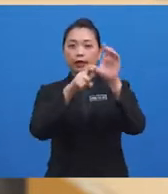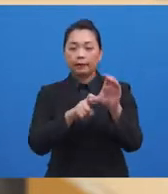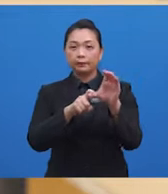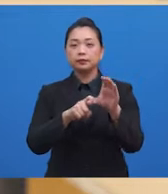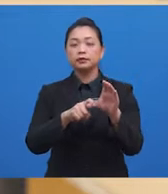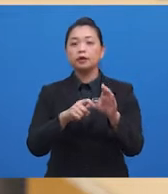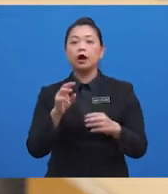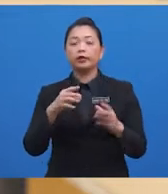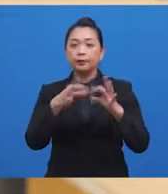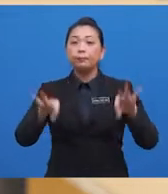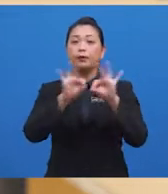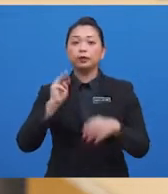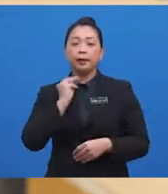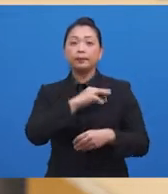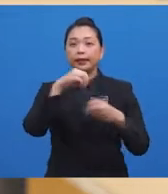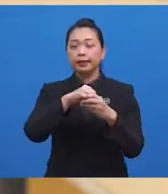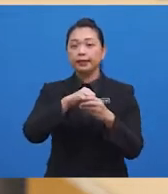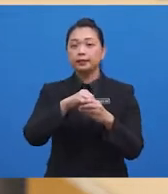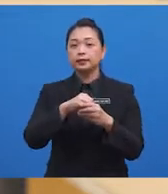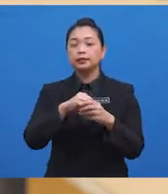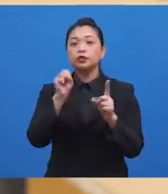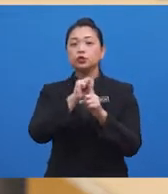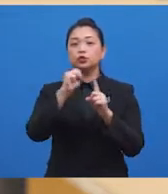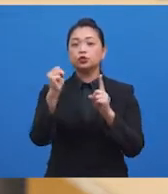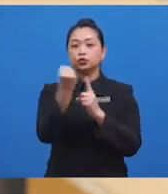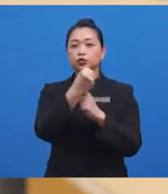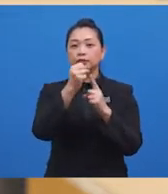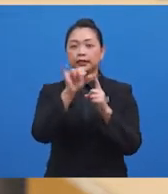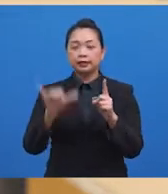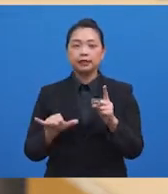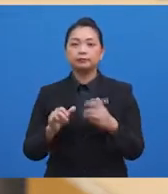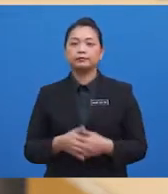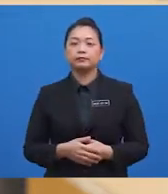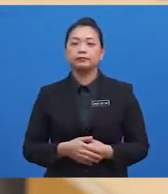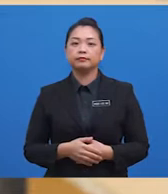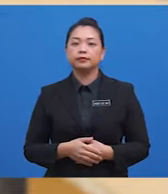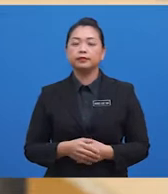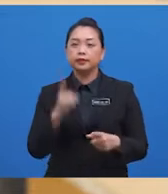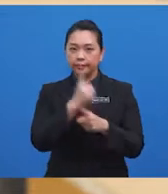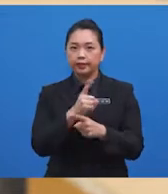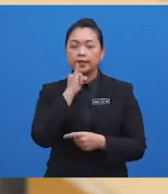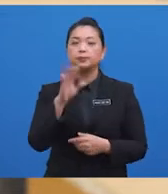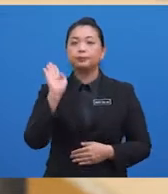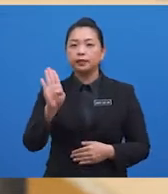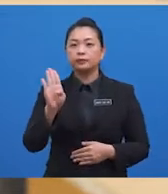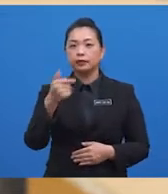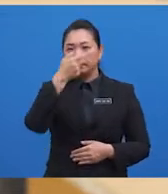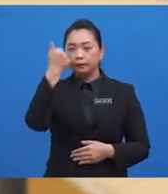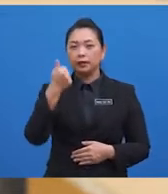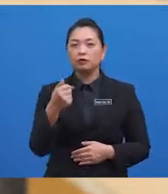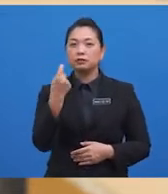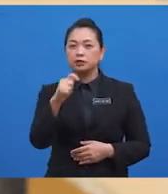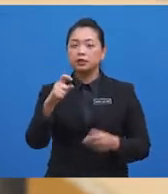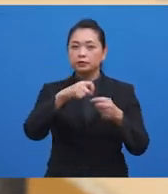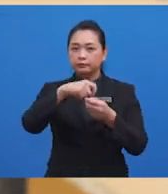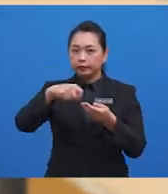of the society, which include the authorities and politicians? Now, the correct answer is B, because the